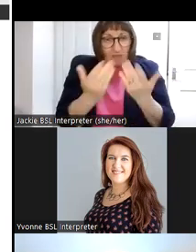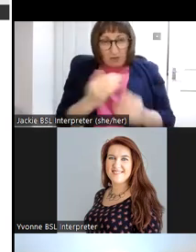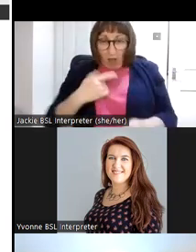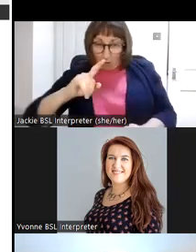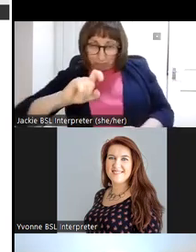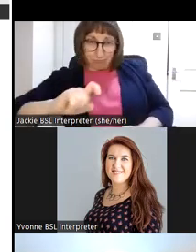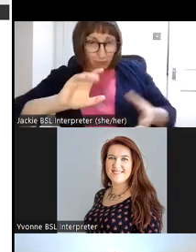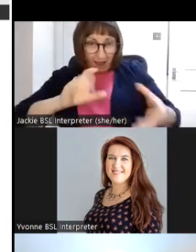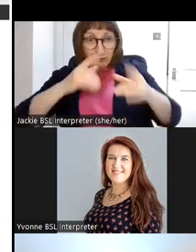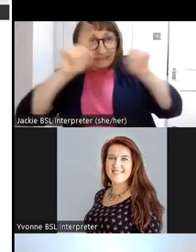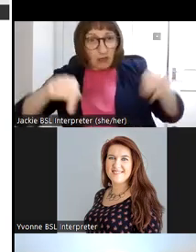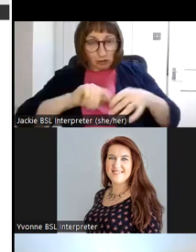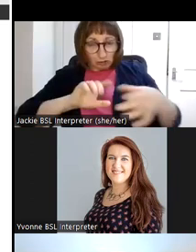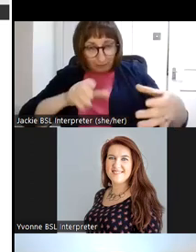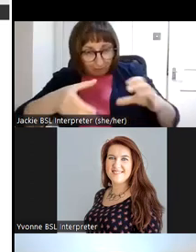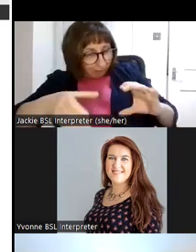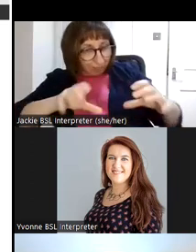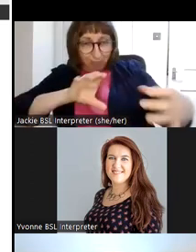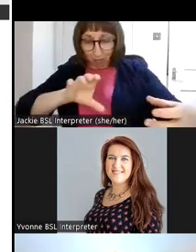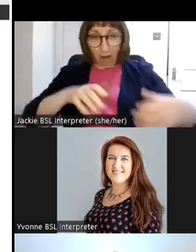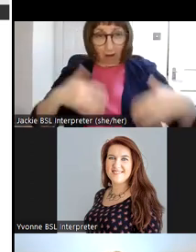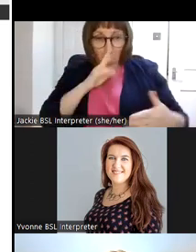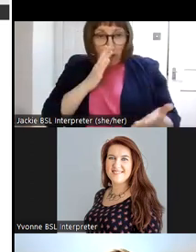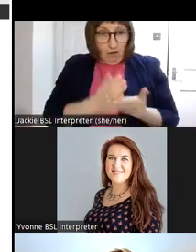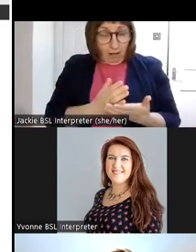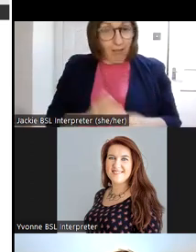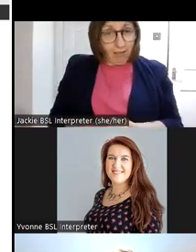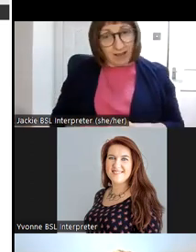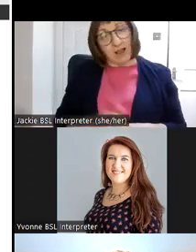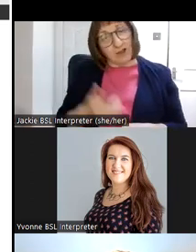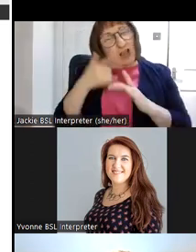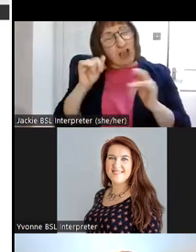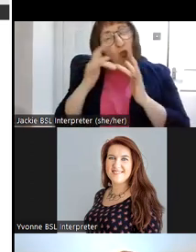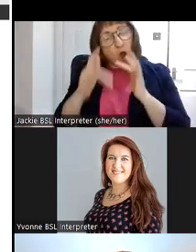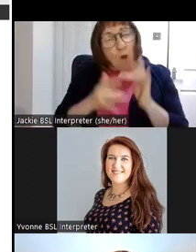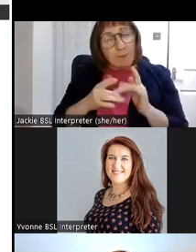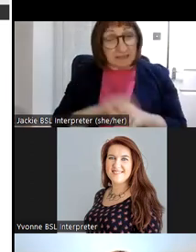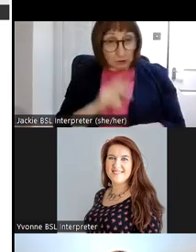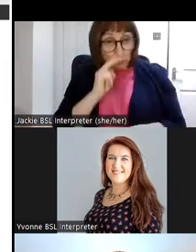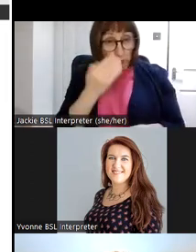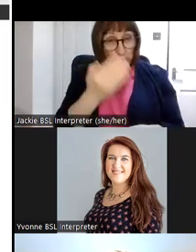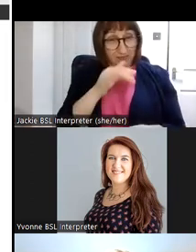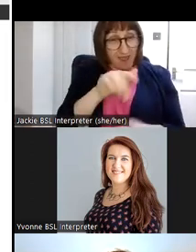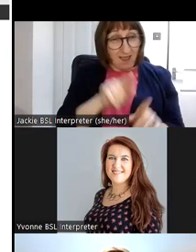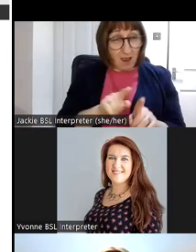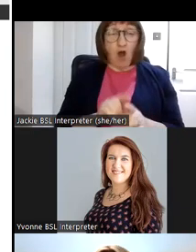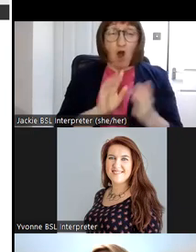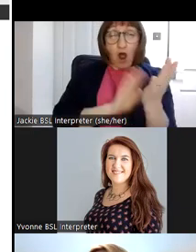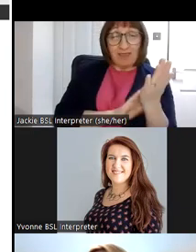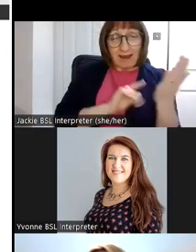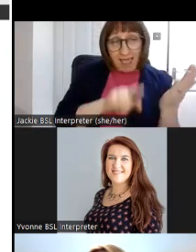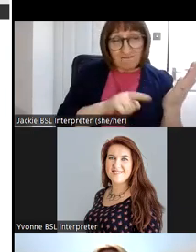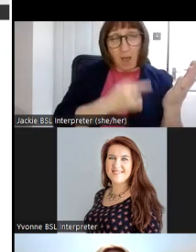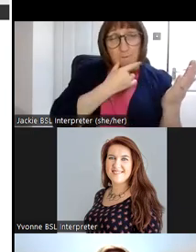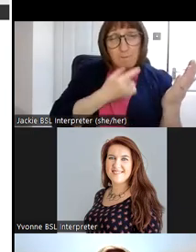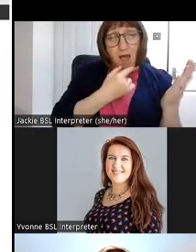so um as i said you can go into our website you see two here one was uh on the left it was a gentleman